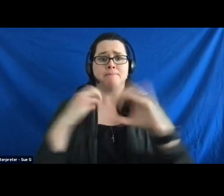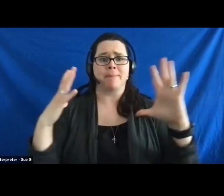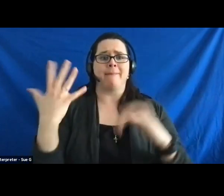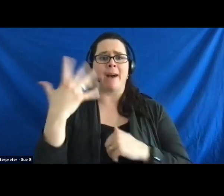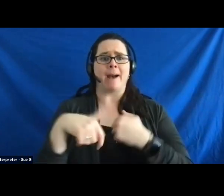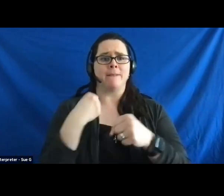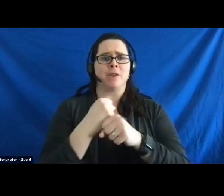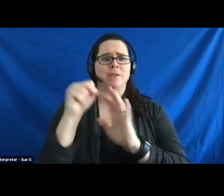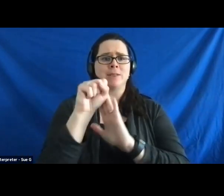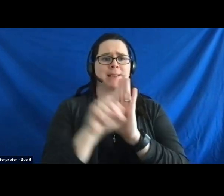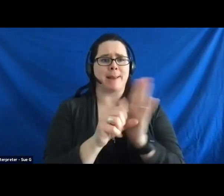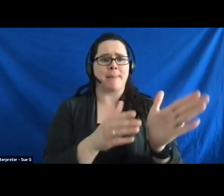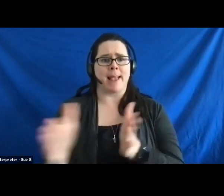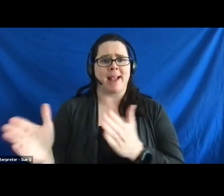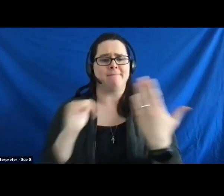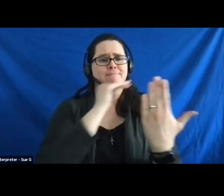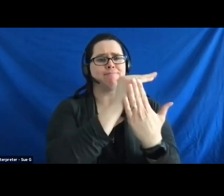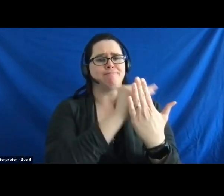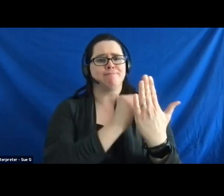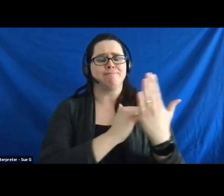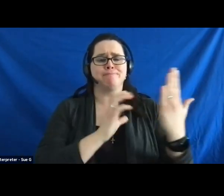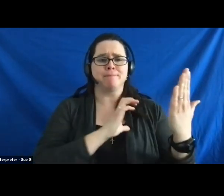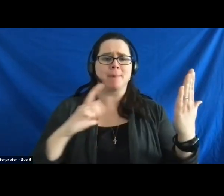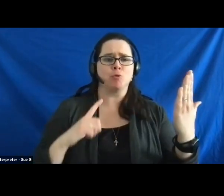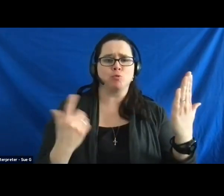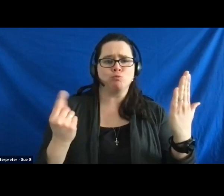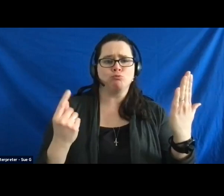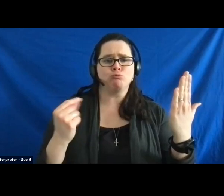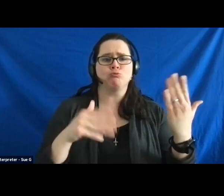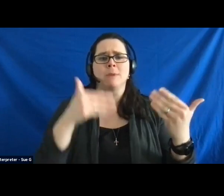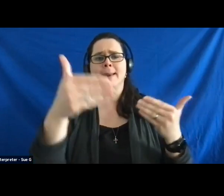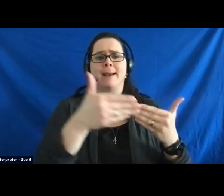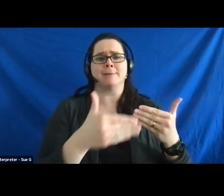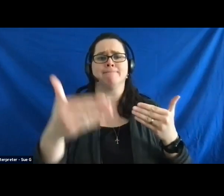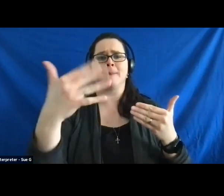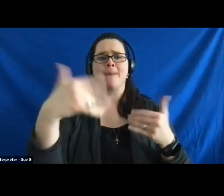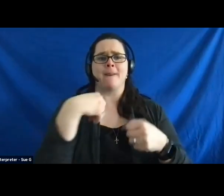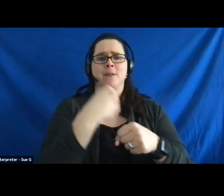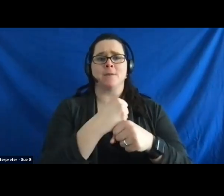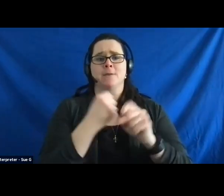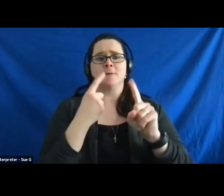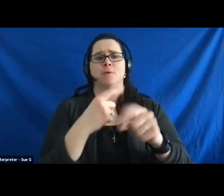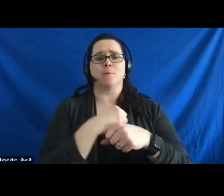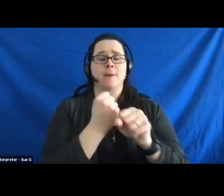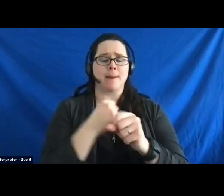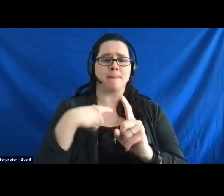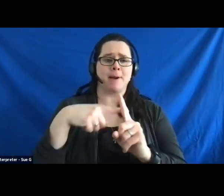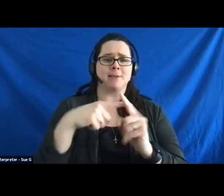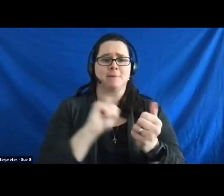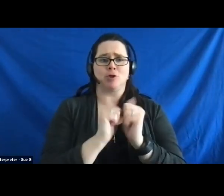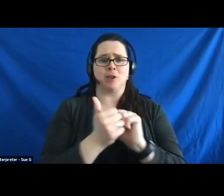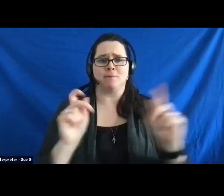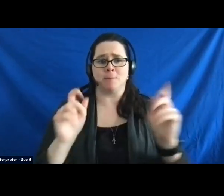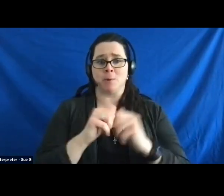state plan that outlines what the council is going to do the next five years to create positive change for people with